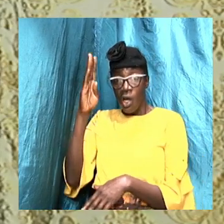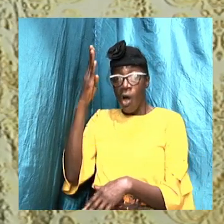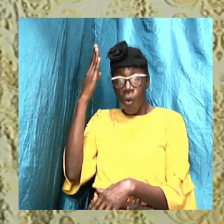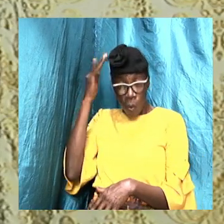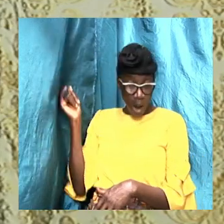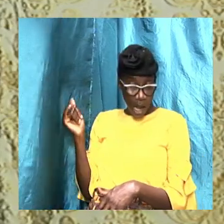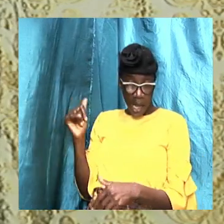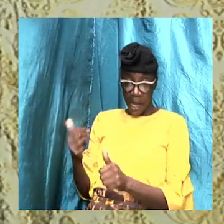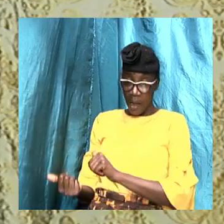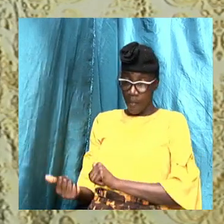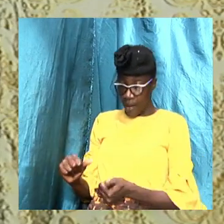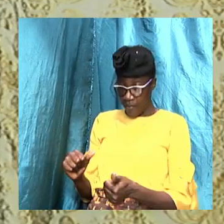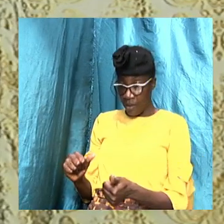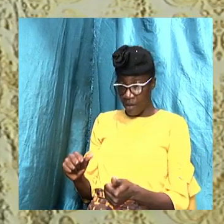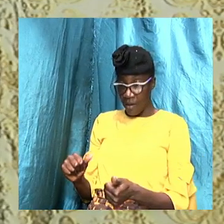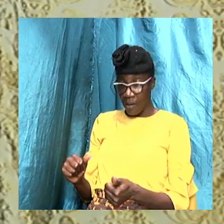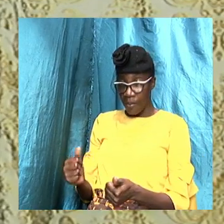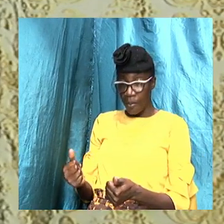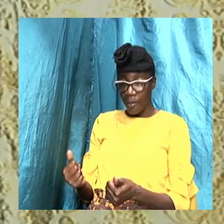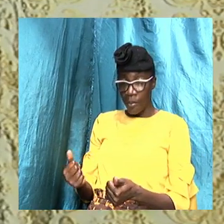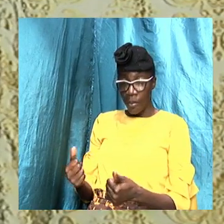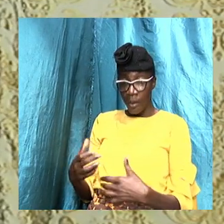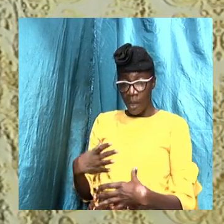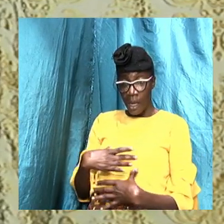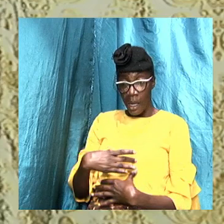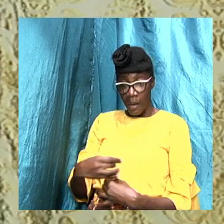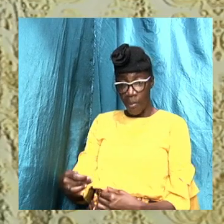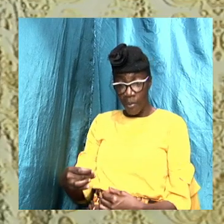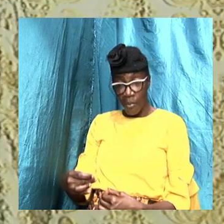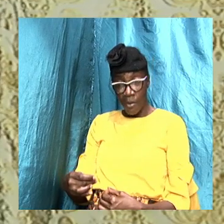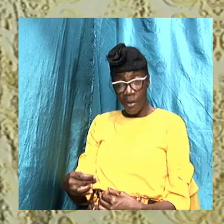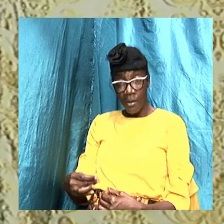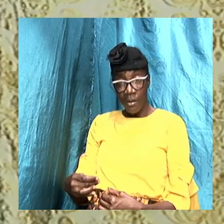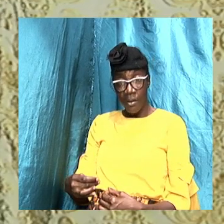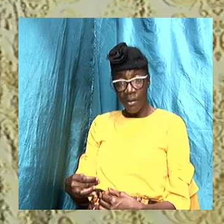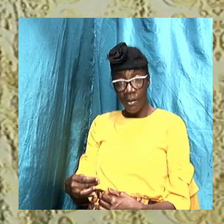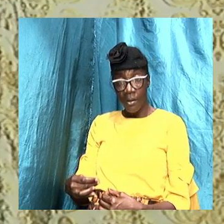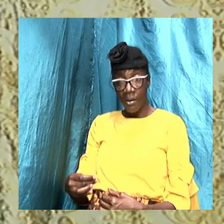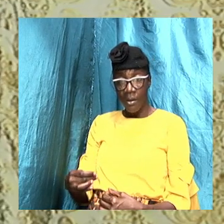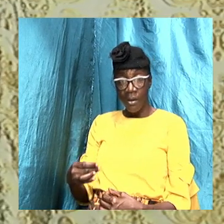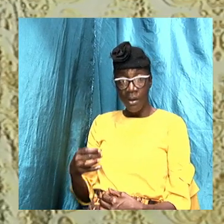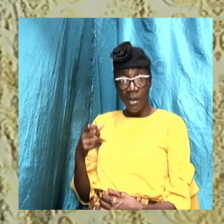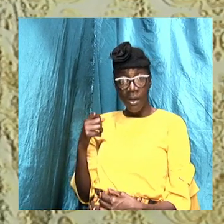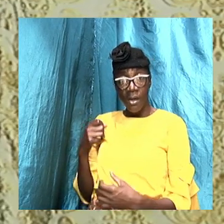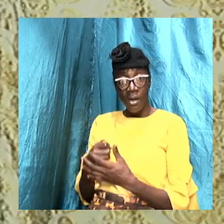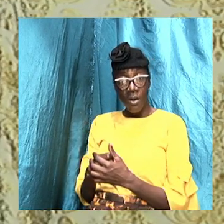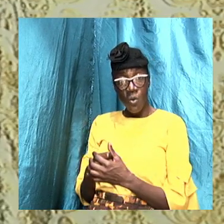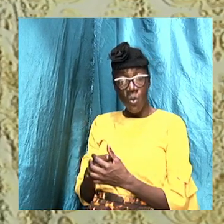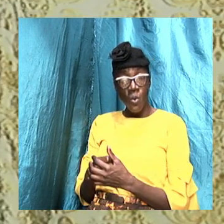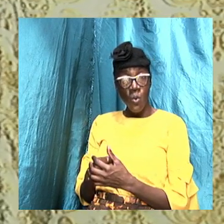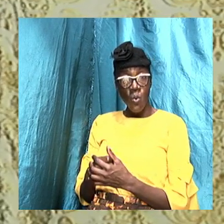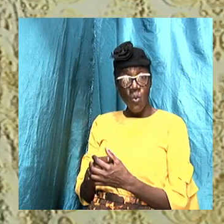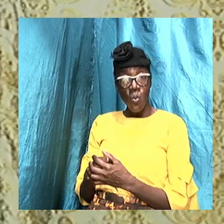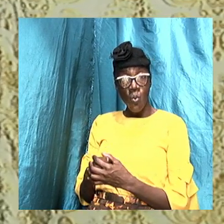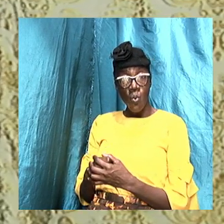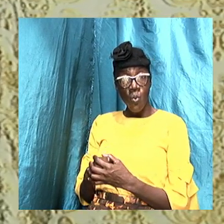baptism is necessary? In order to understand why water baptism is necessary or important,